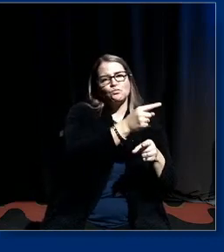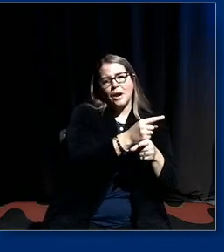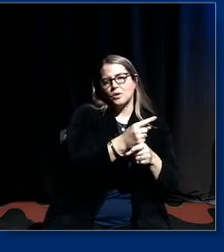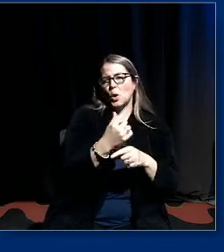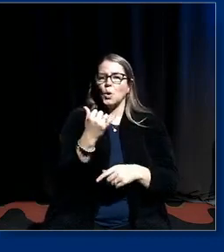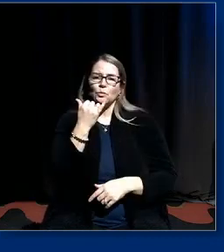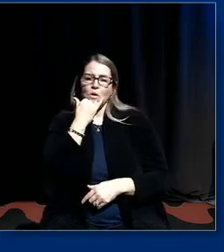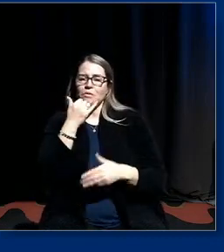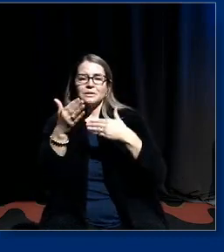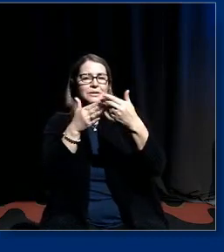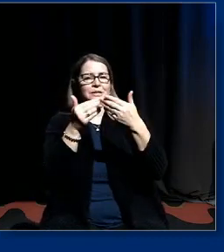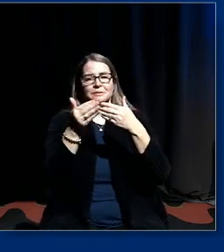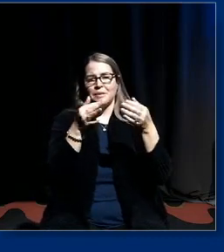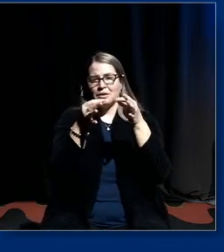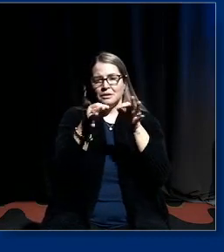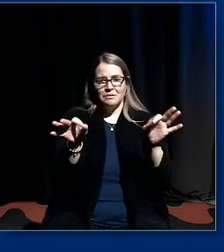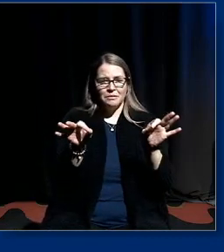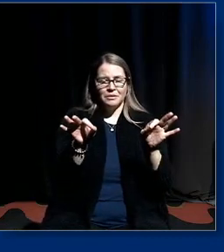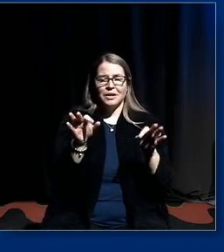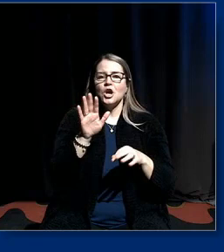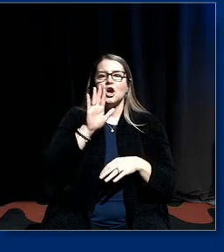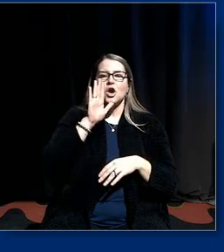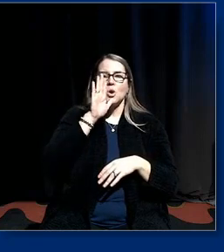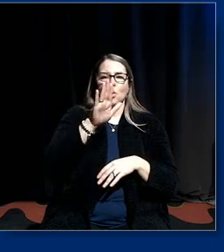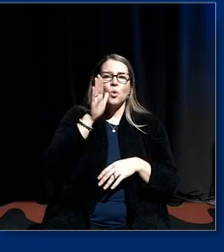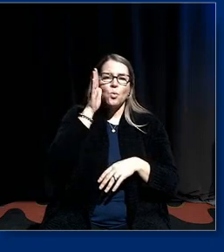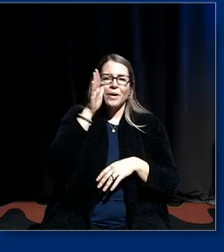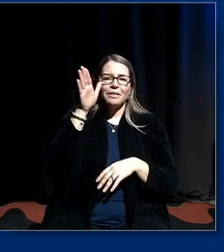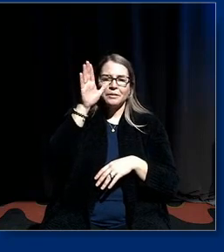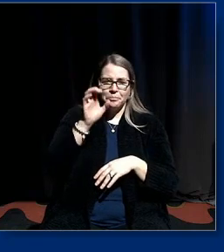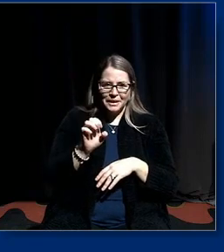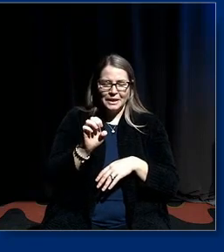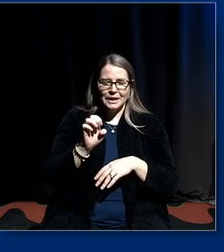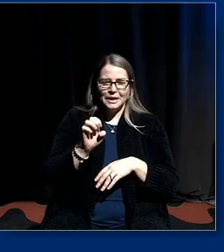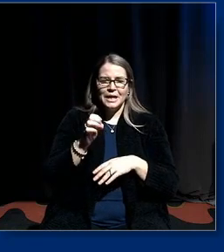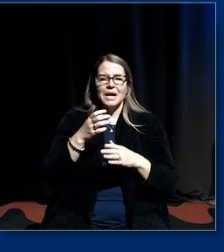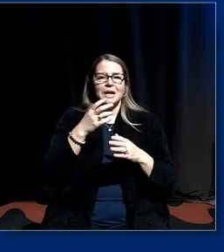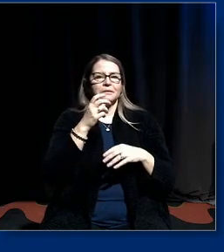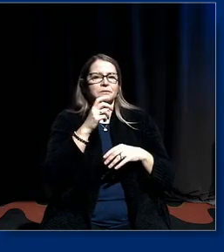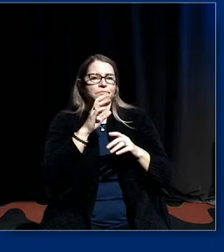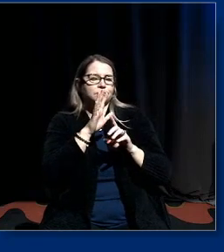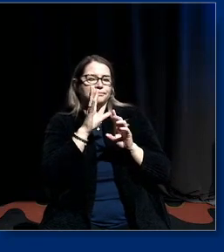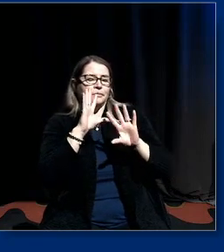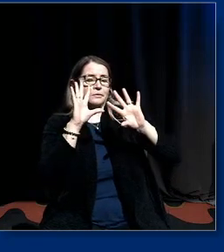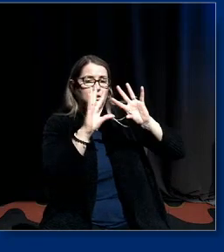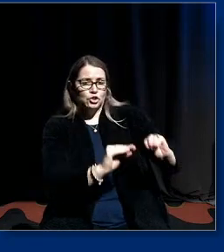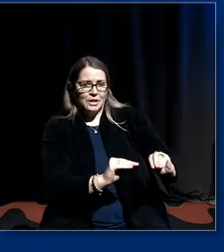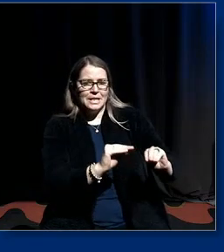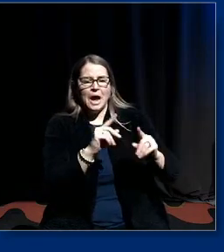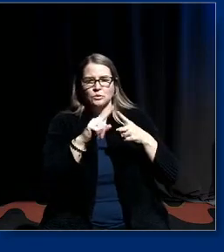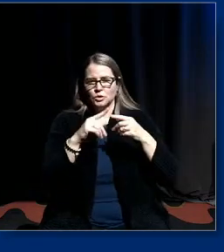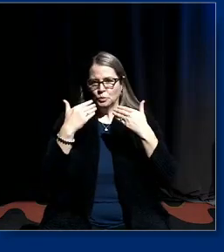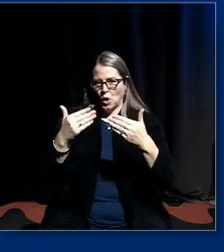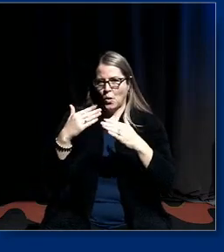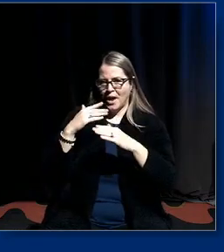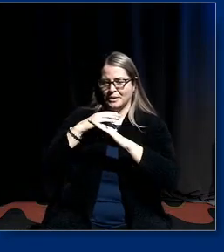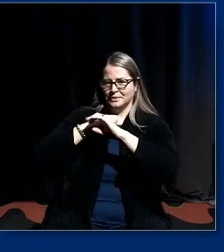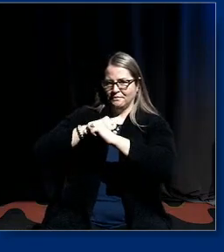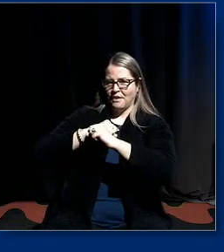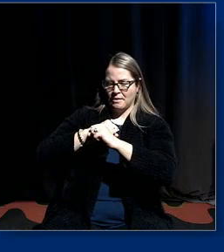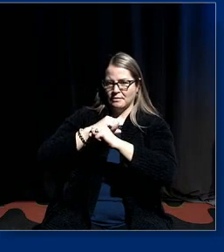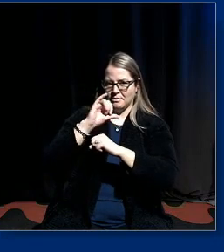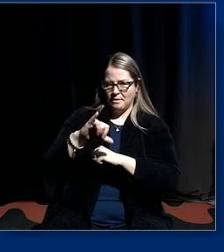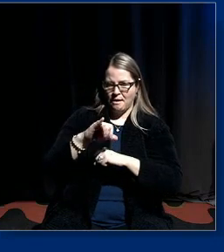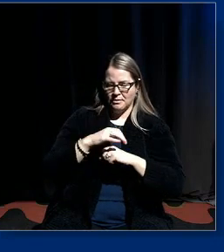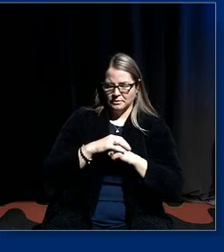language you use will be subverted to defend the racism so um you know one of the